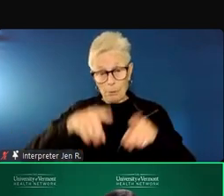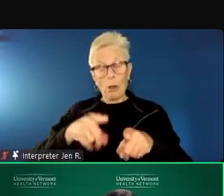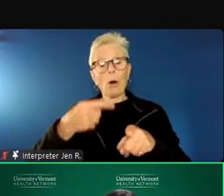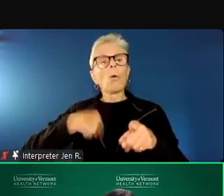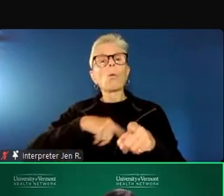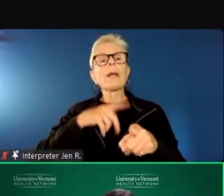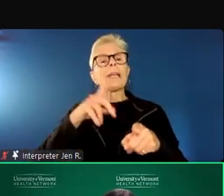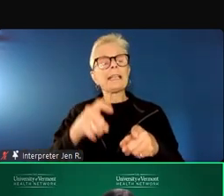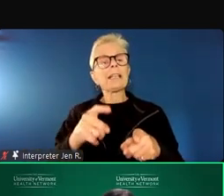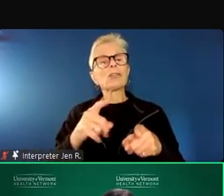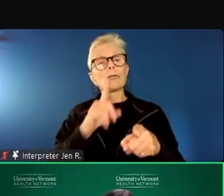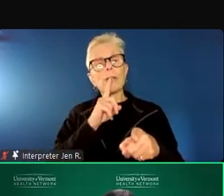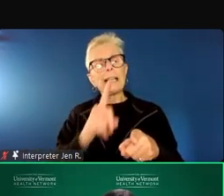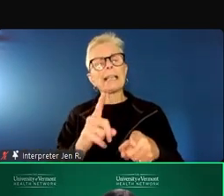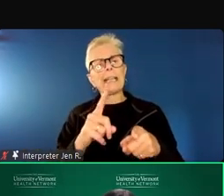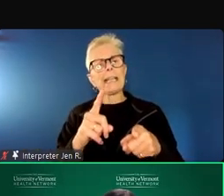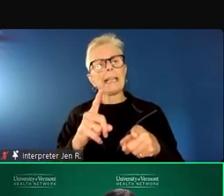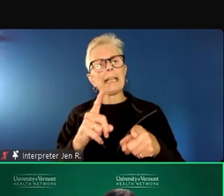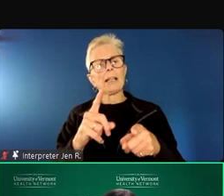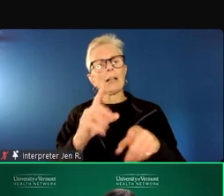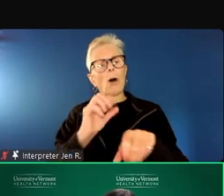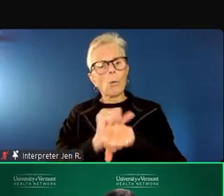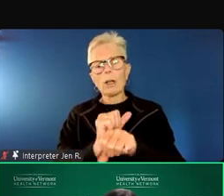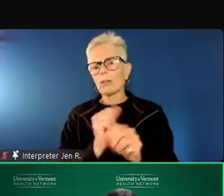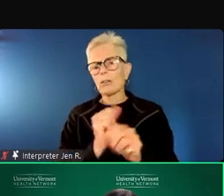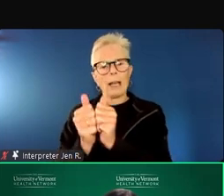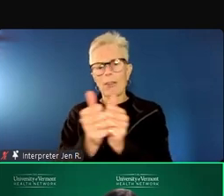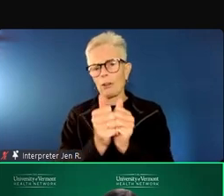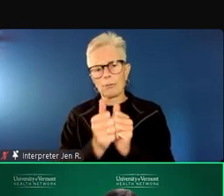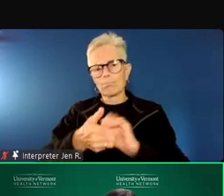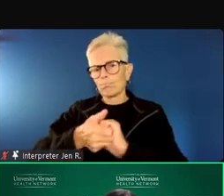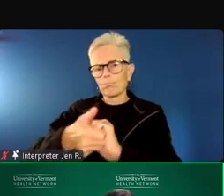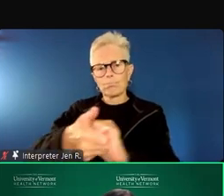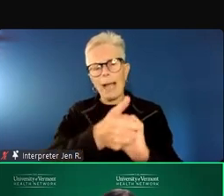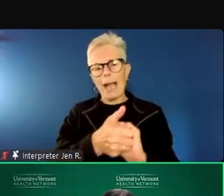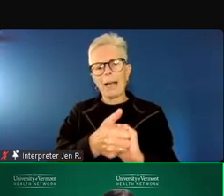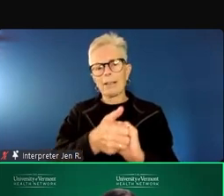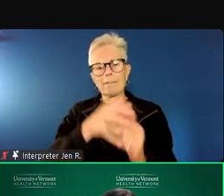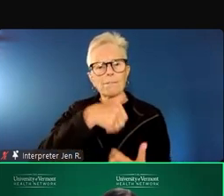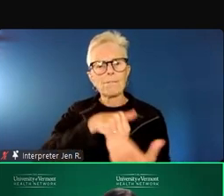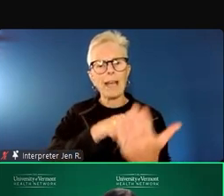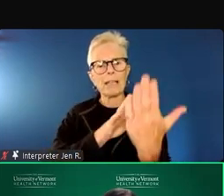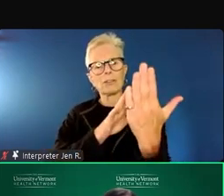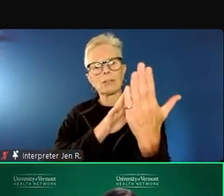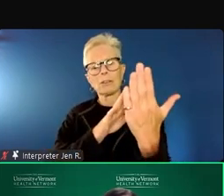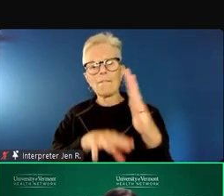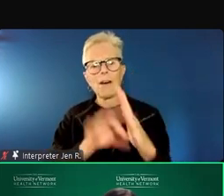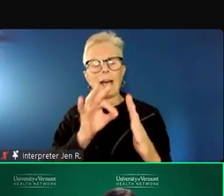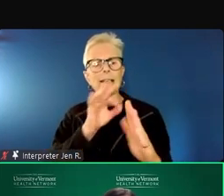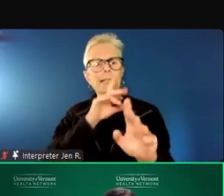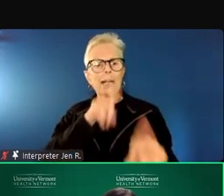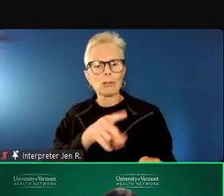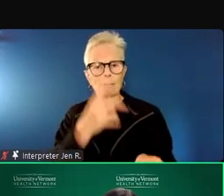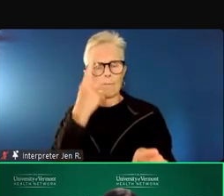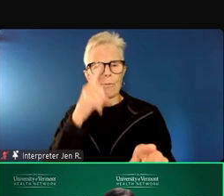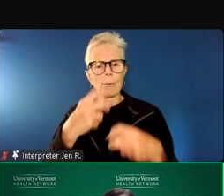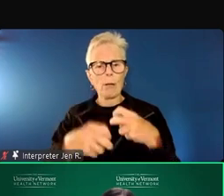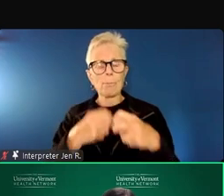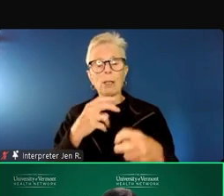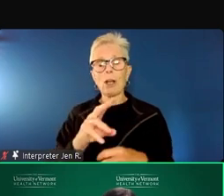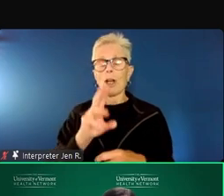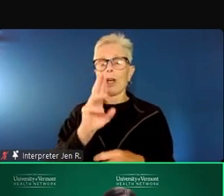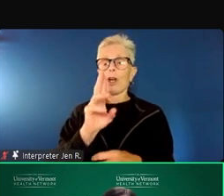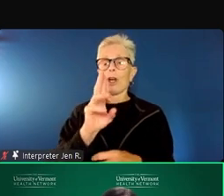together as a collaboration and address the problem. This was not something that UVM Medical Center could solve.